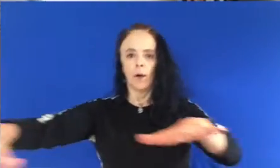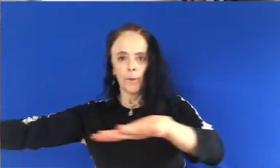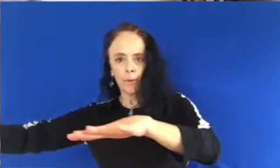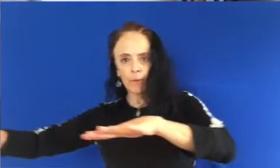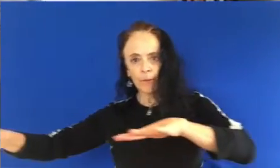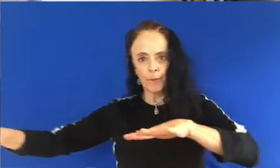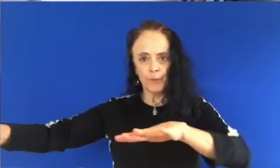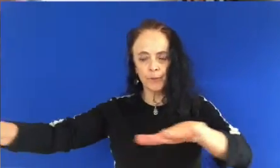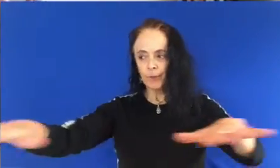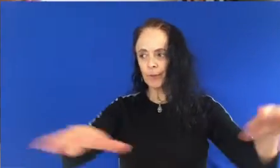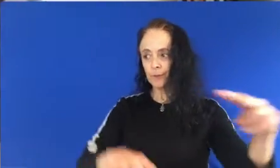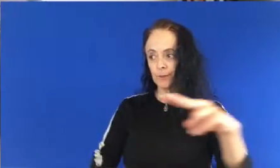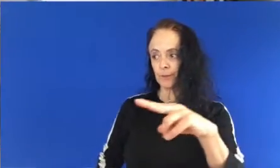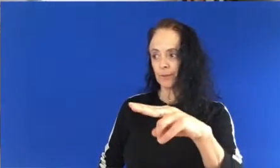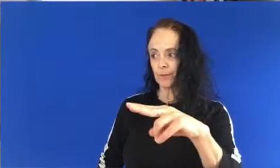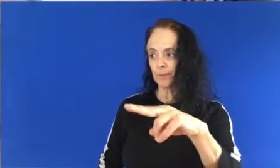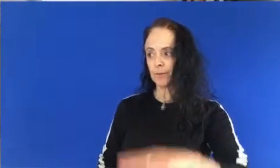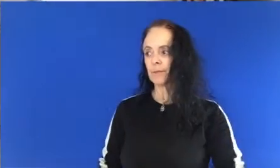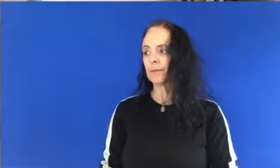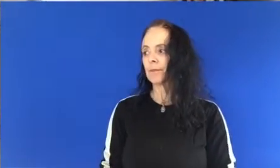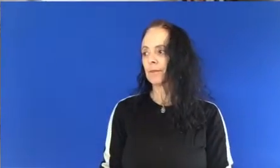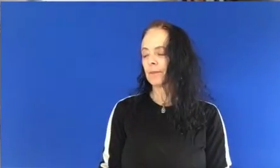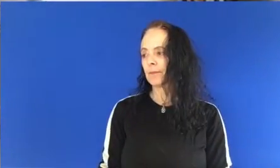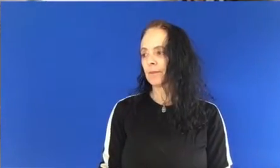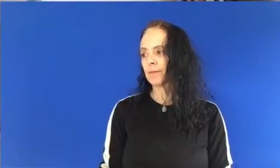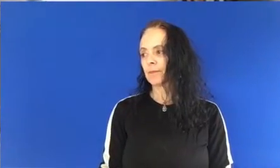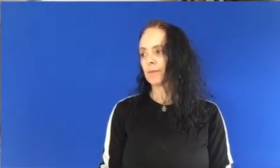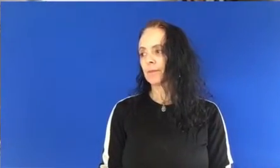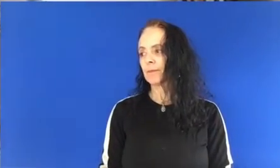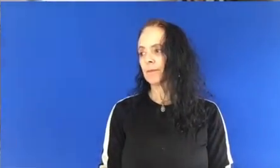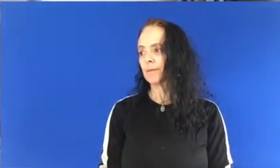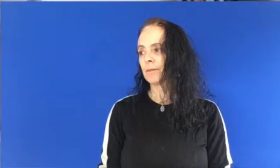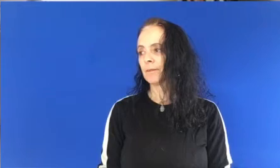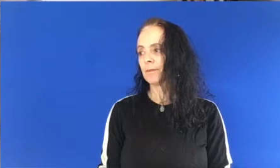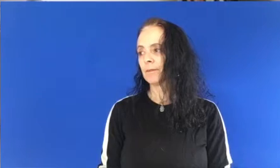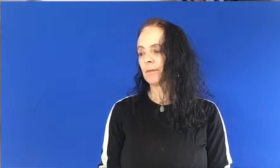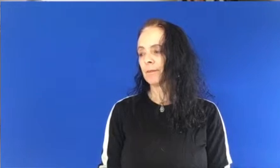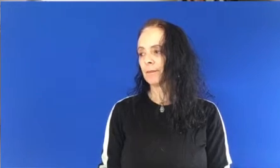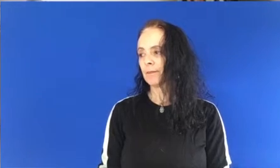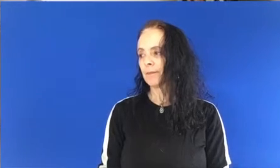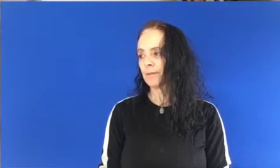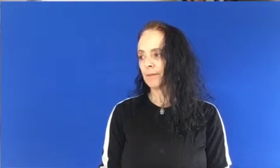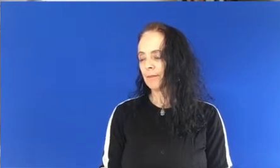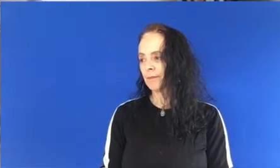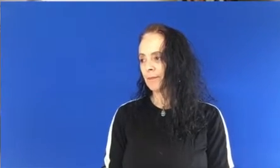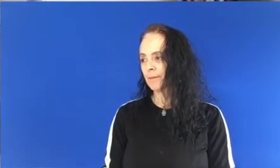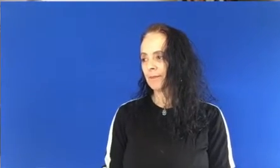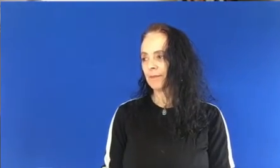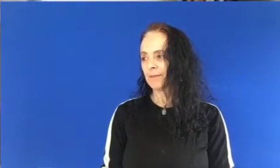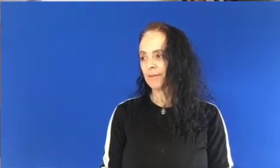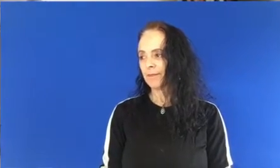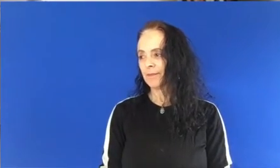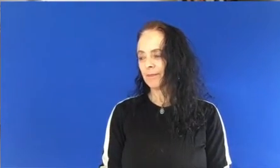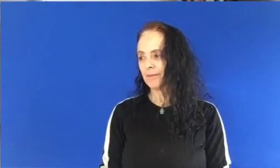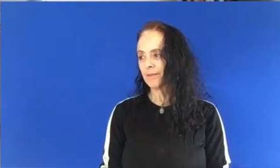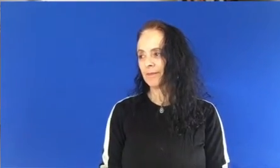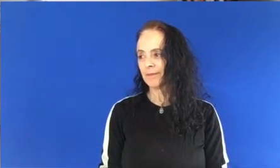Ginga. Ginga. Ginga.